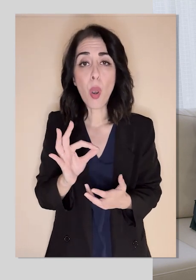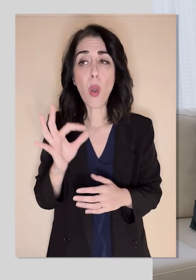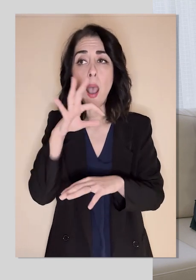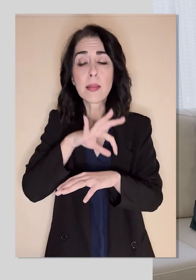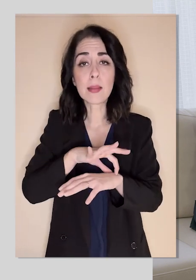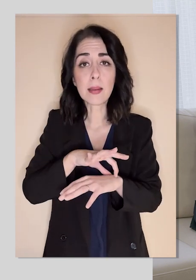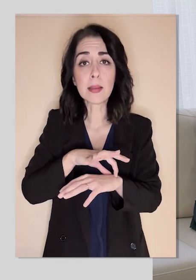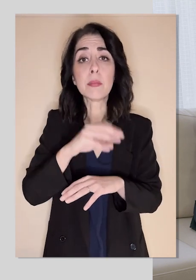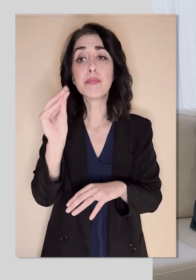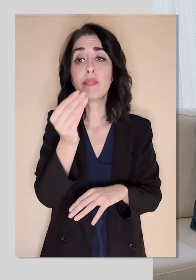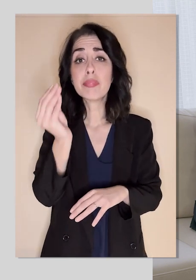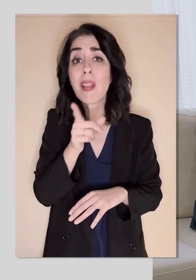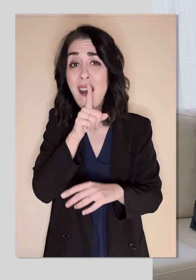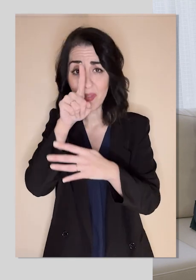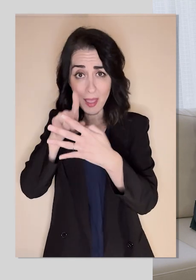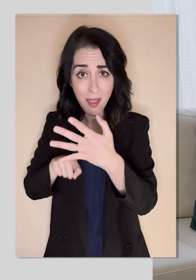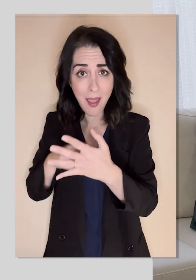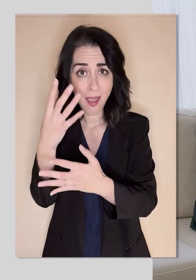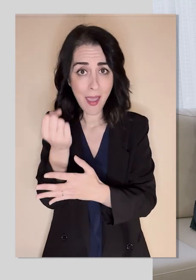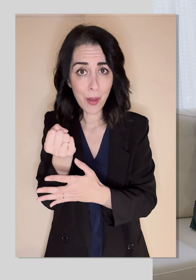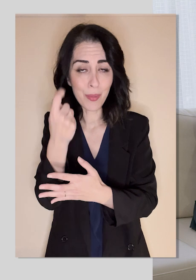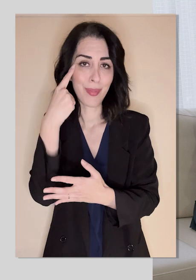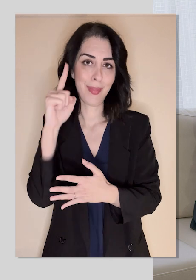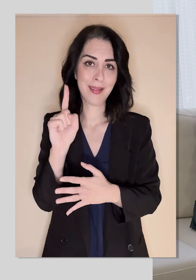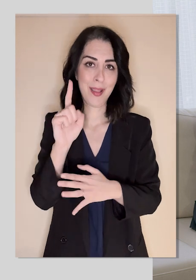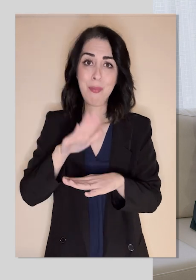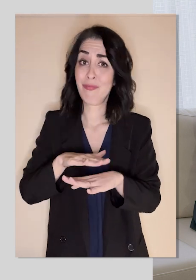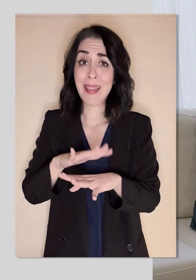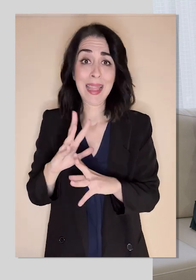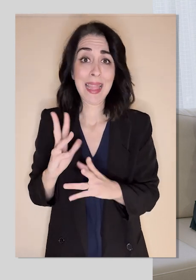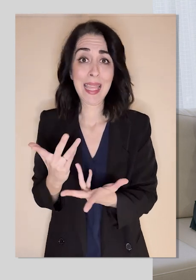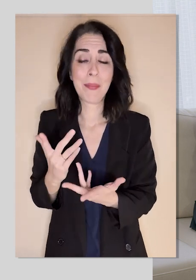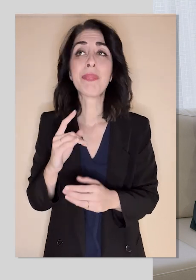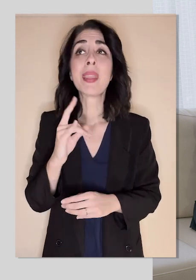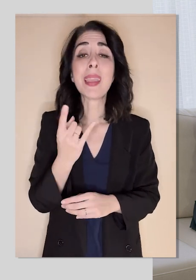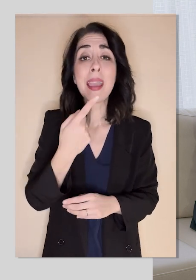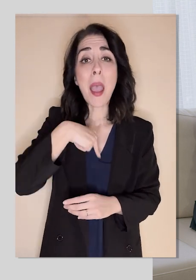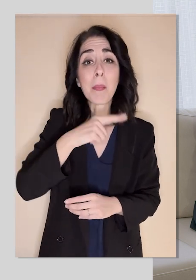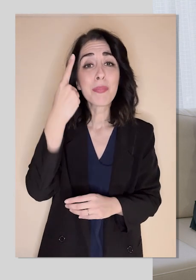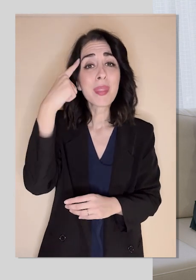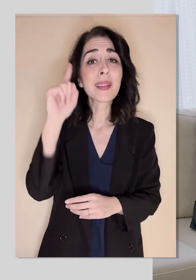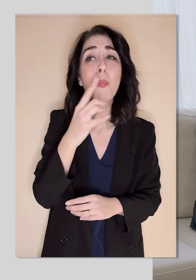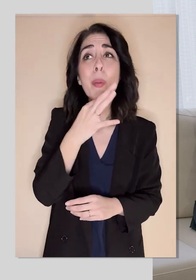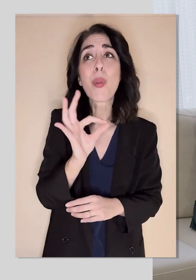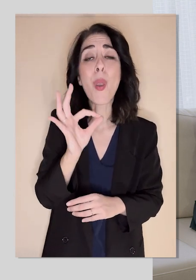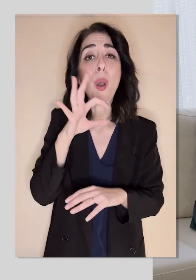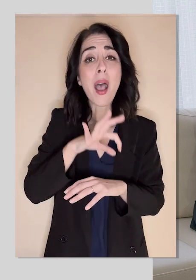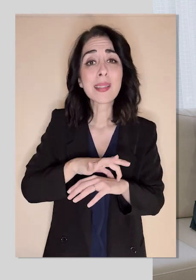don't know exactly why people get migraine. We know it's a disease of the brain. It also